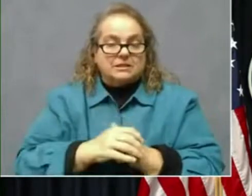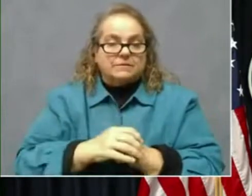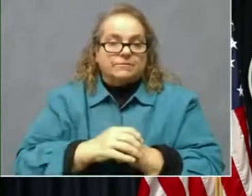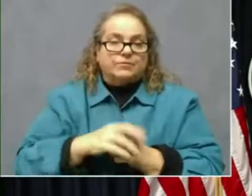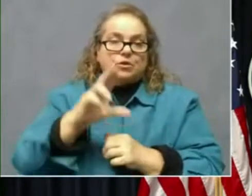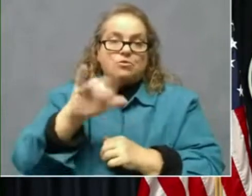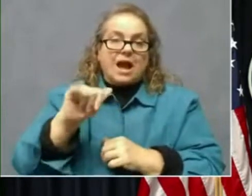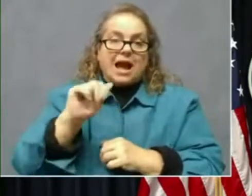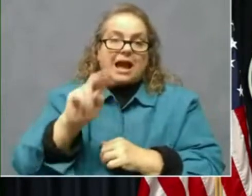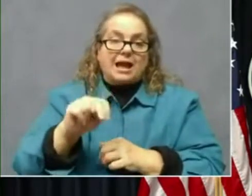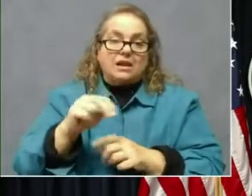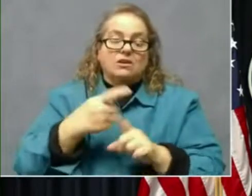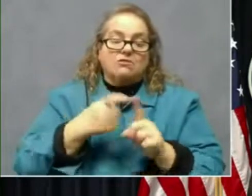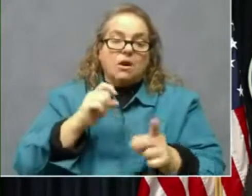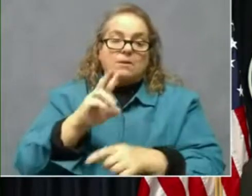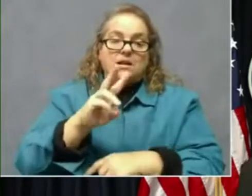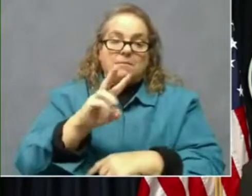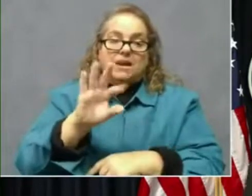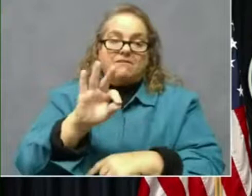from WFPL.